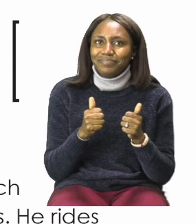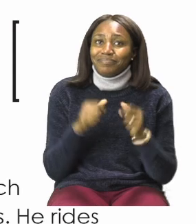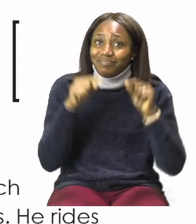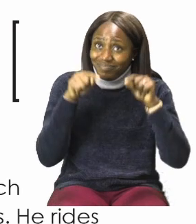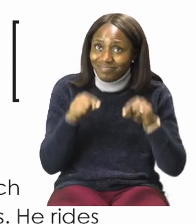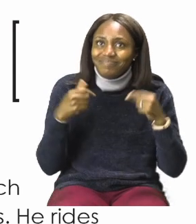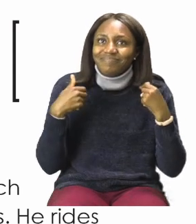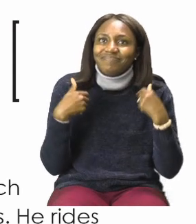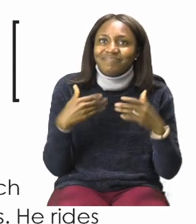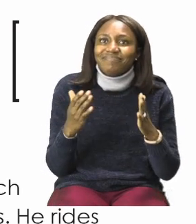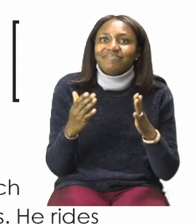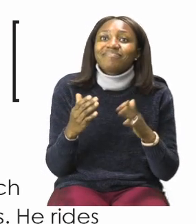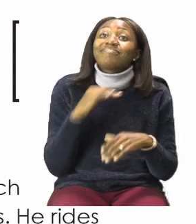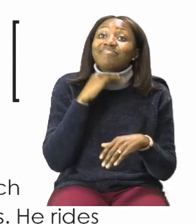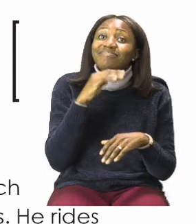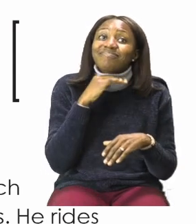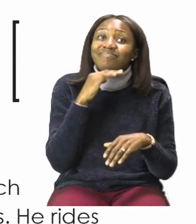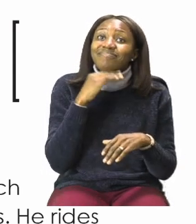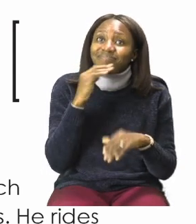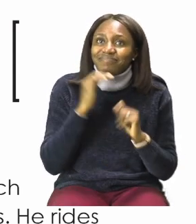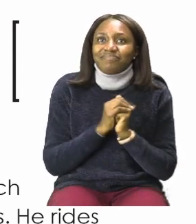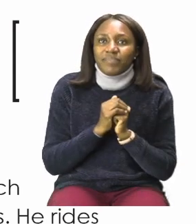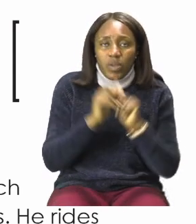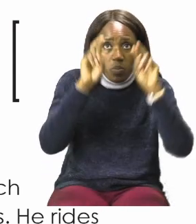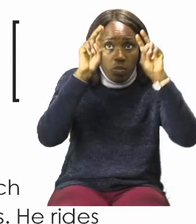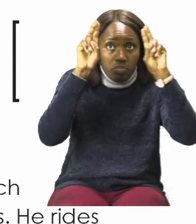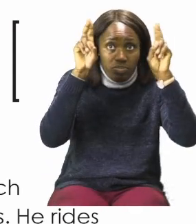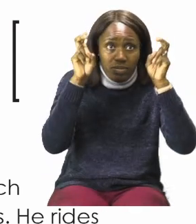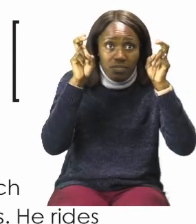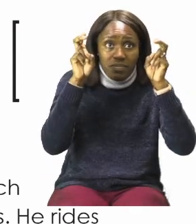to start. We will start at the heading.